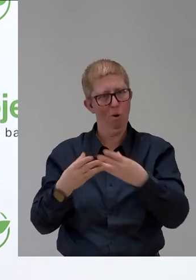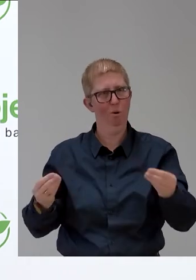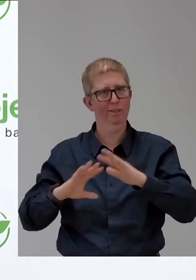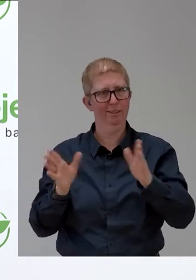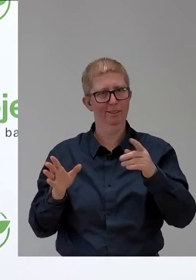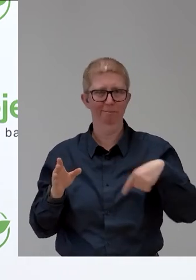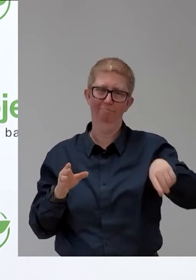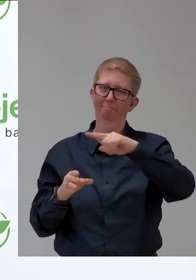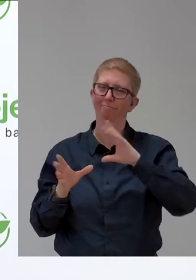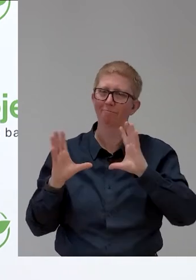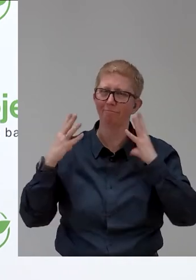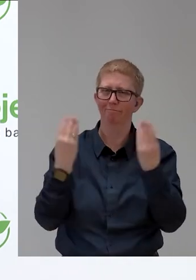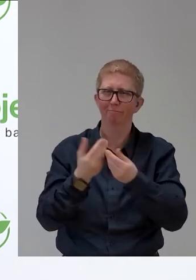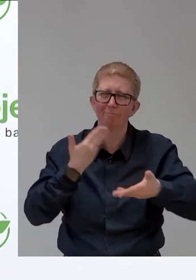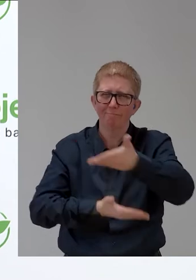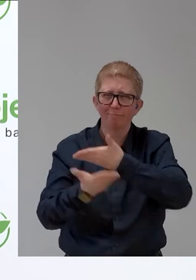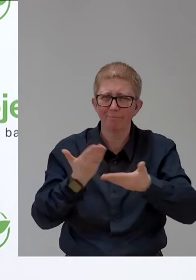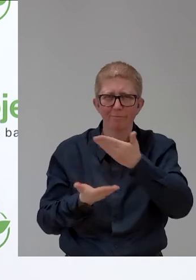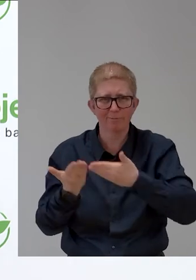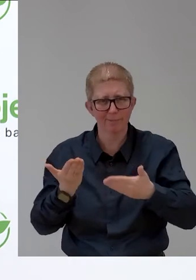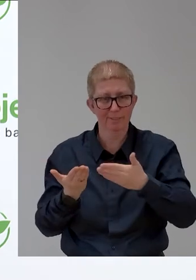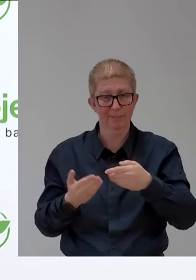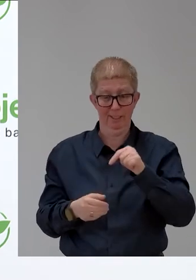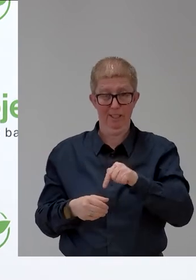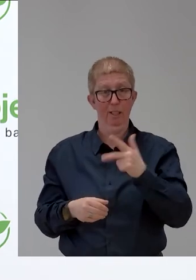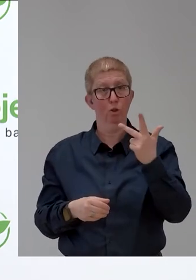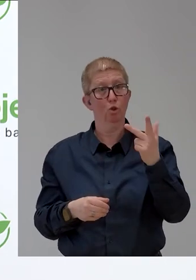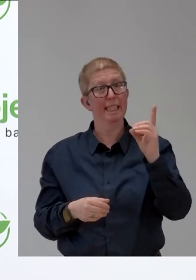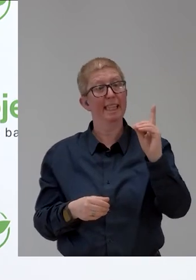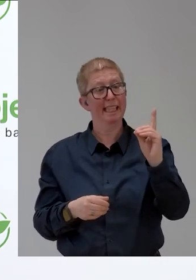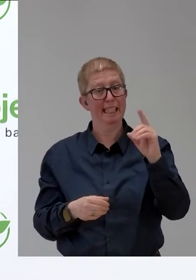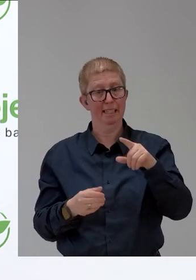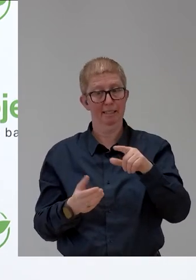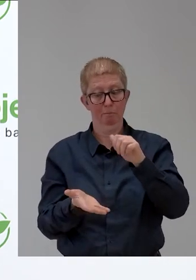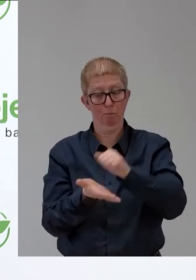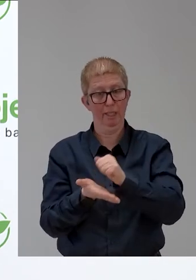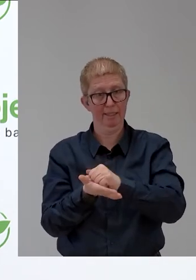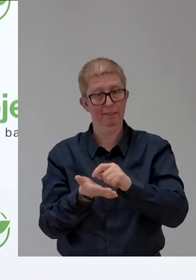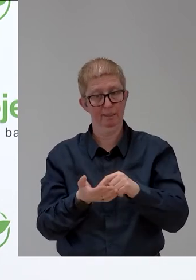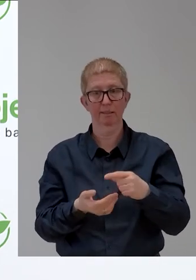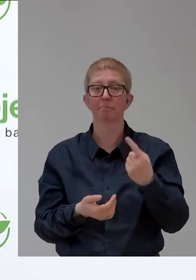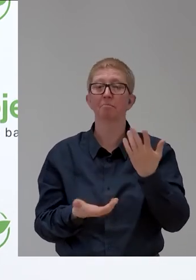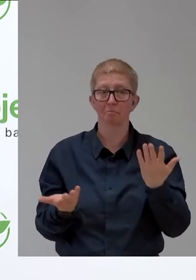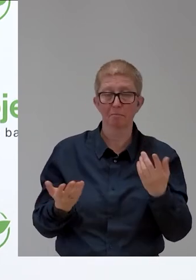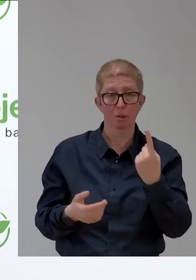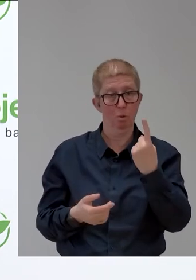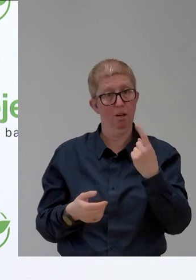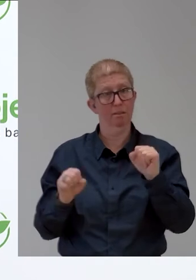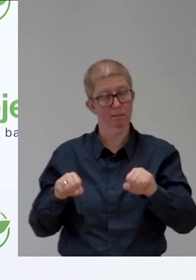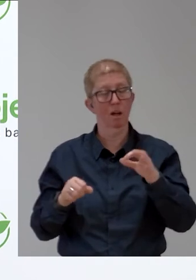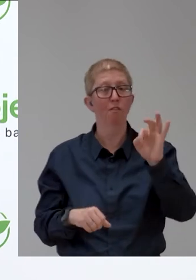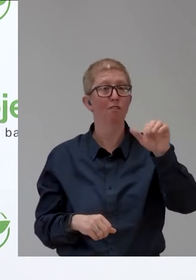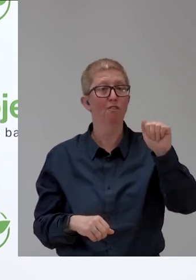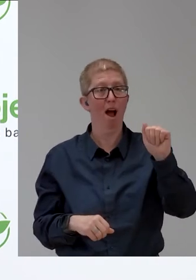of the tools that can be used and is used among others. Fab Lab is this network of venues that exists and My Human Kit